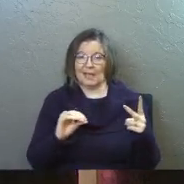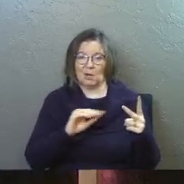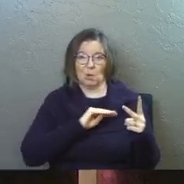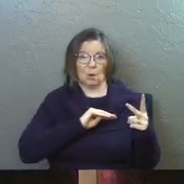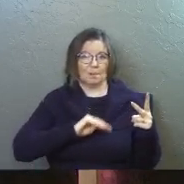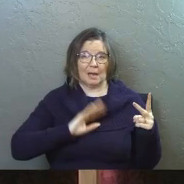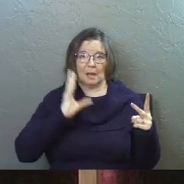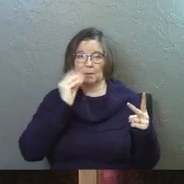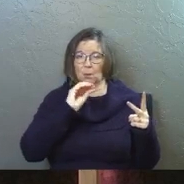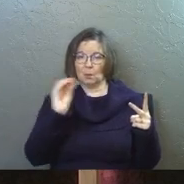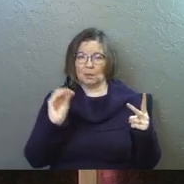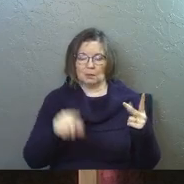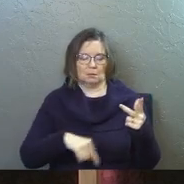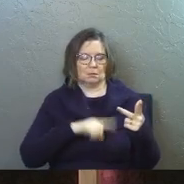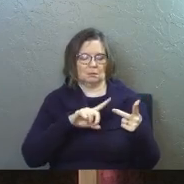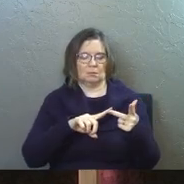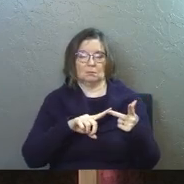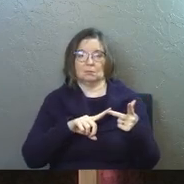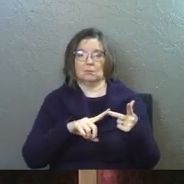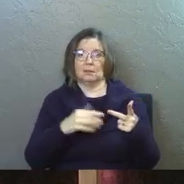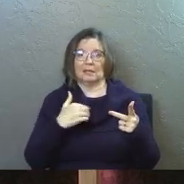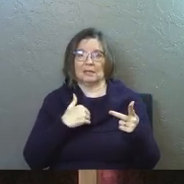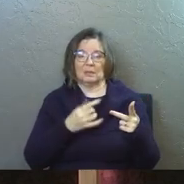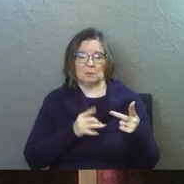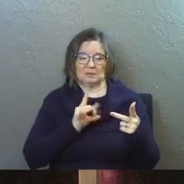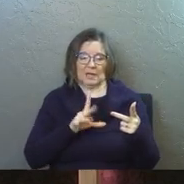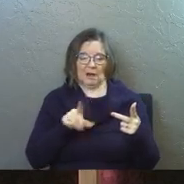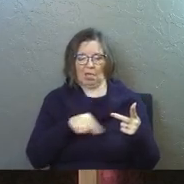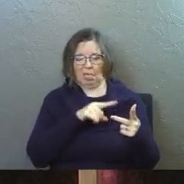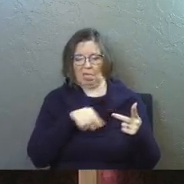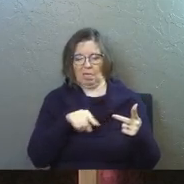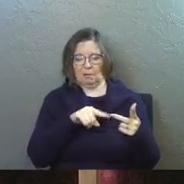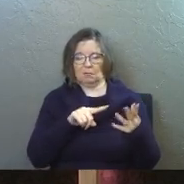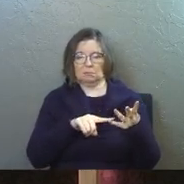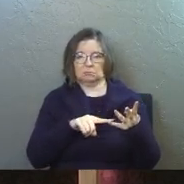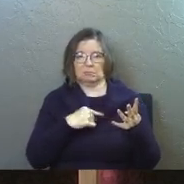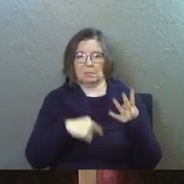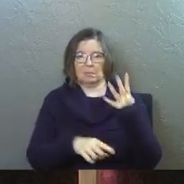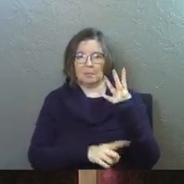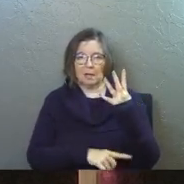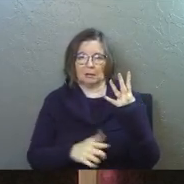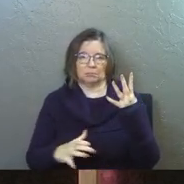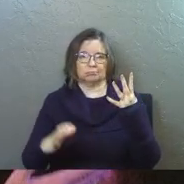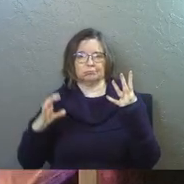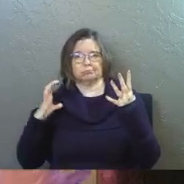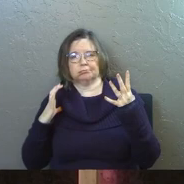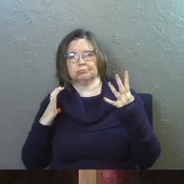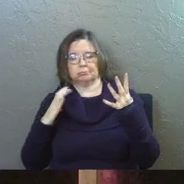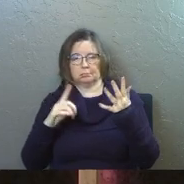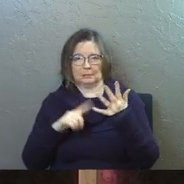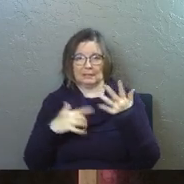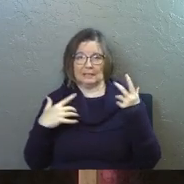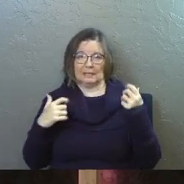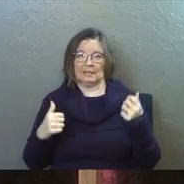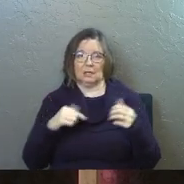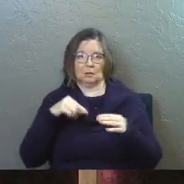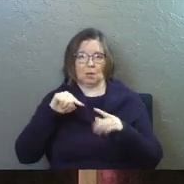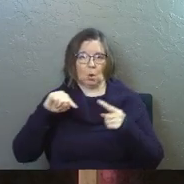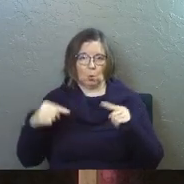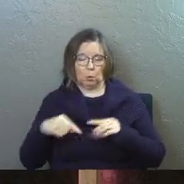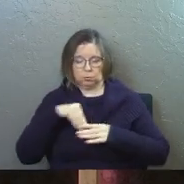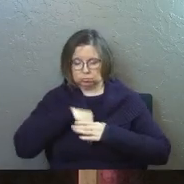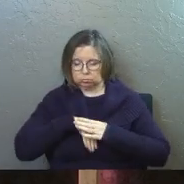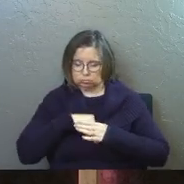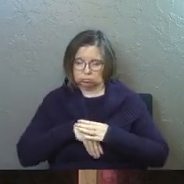majesty or beauty for us. For us, he came to be hated for us. He carried all our punishment on his back for us. He healed our deepest wounds